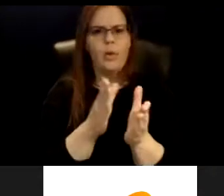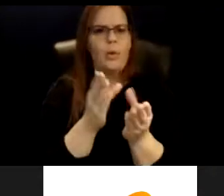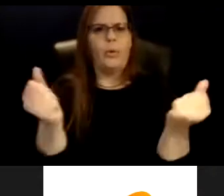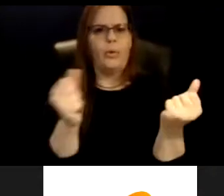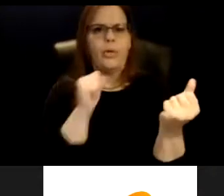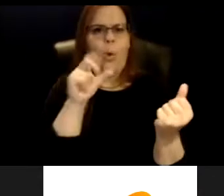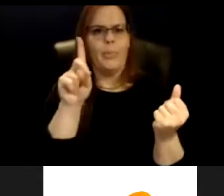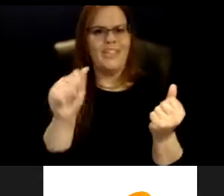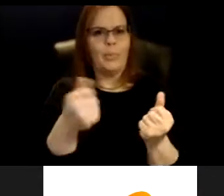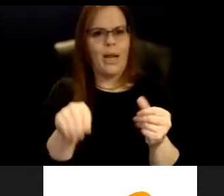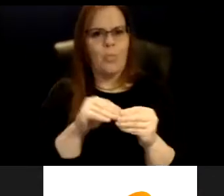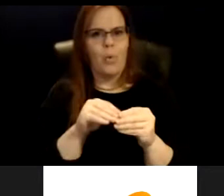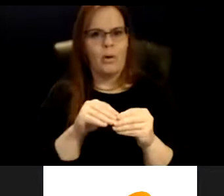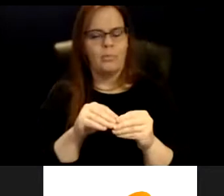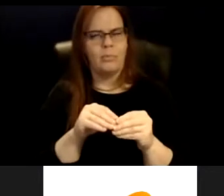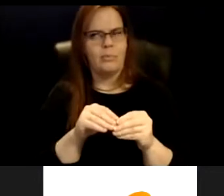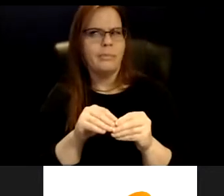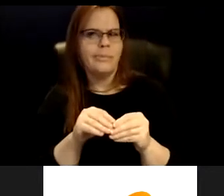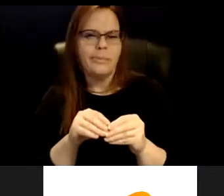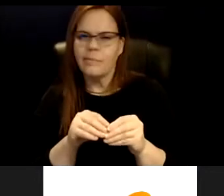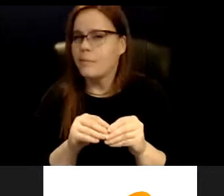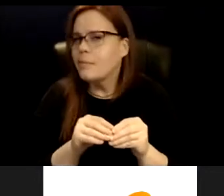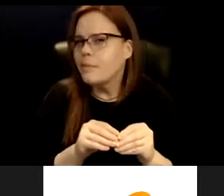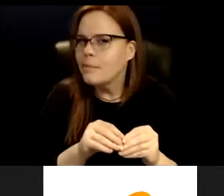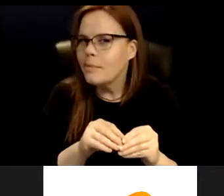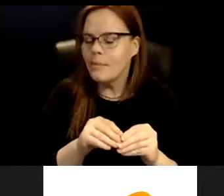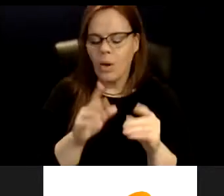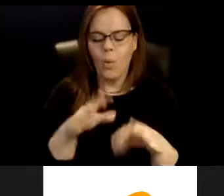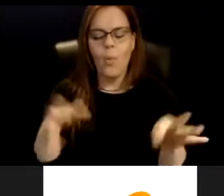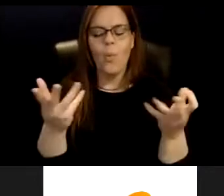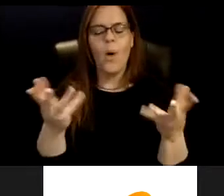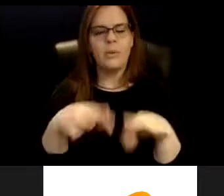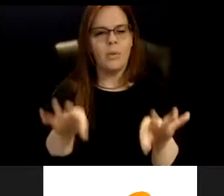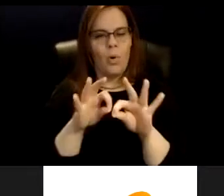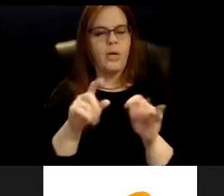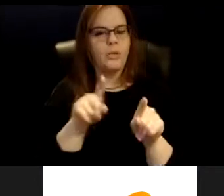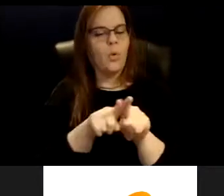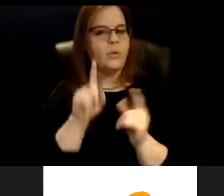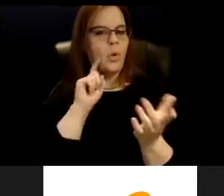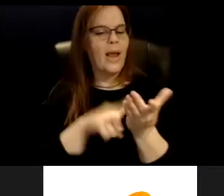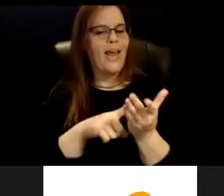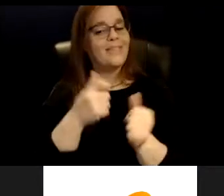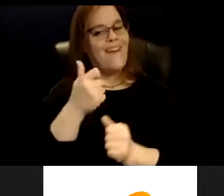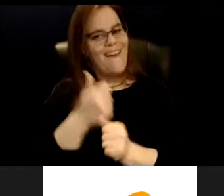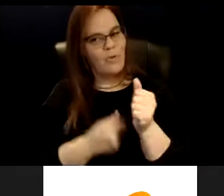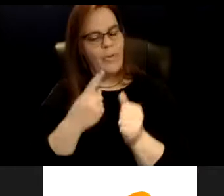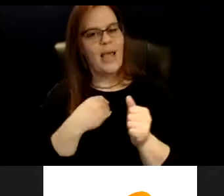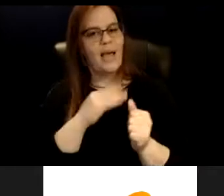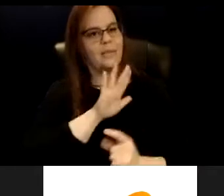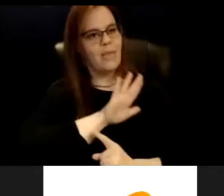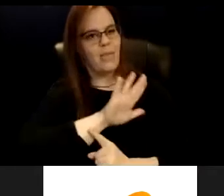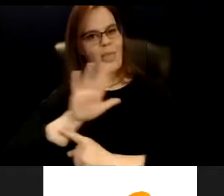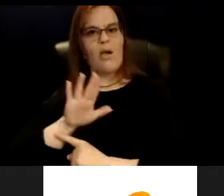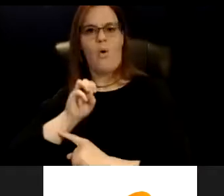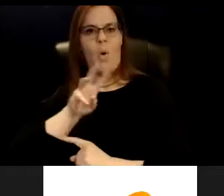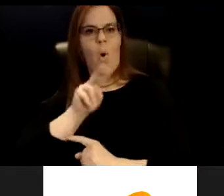So what's important about this is also to recognize that everyone is going to have their frameworks, and the spaces from which they're